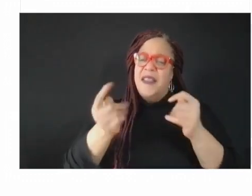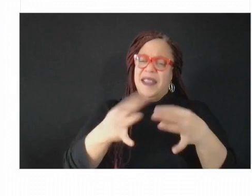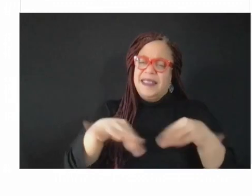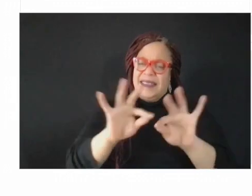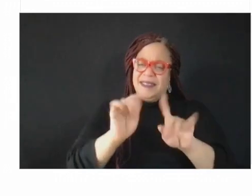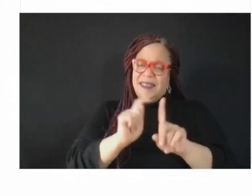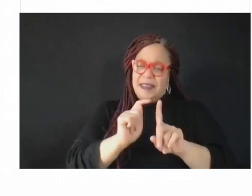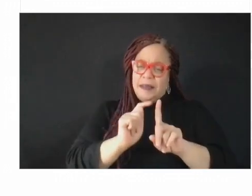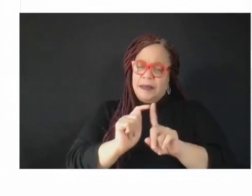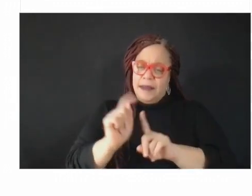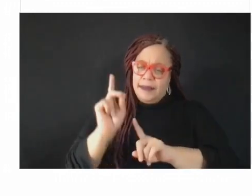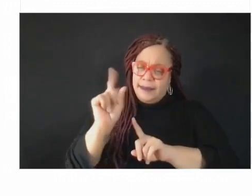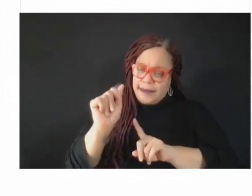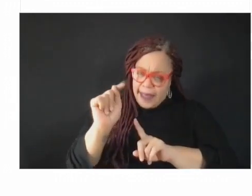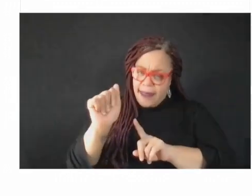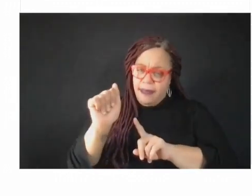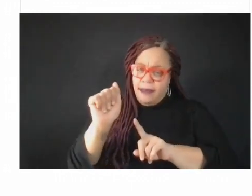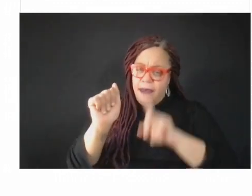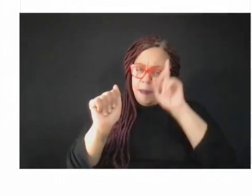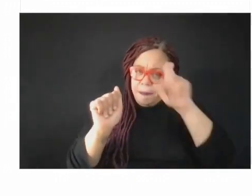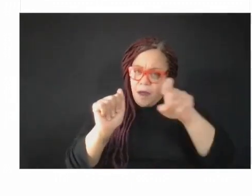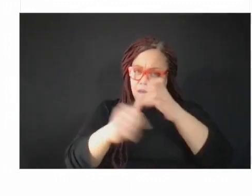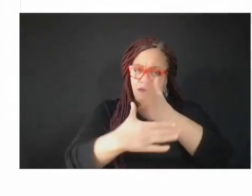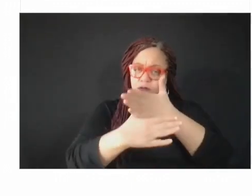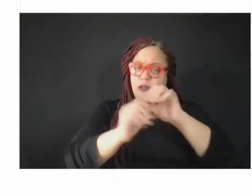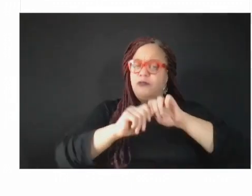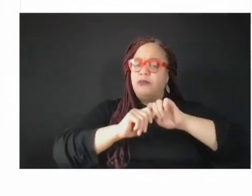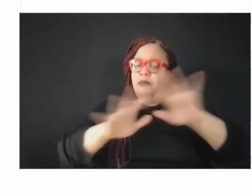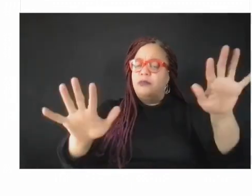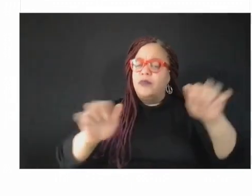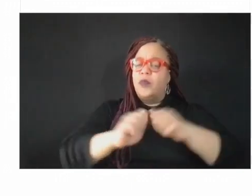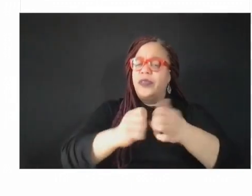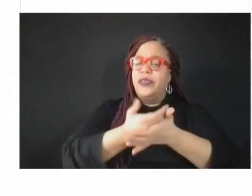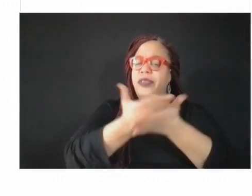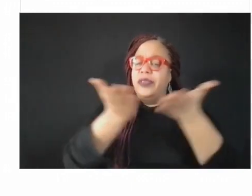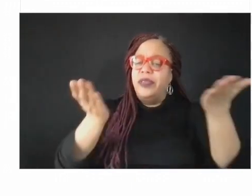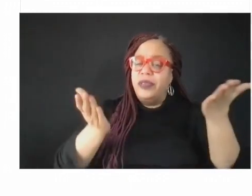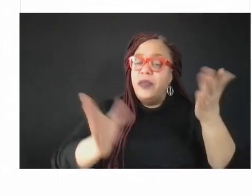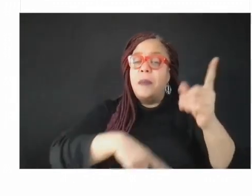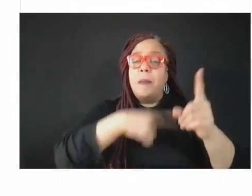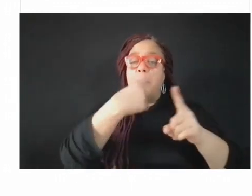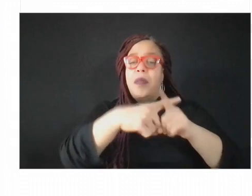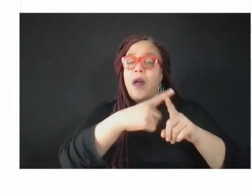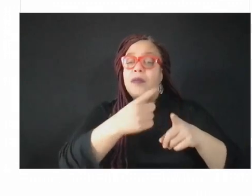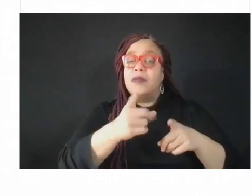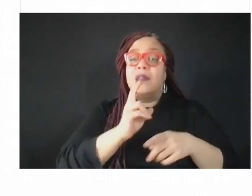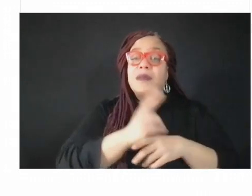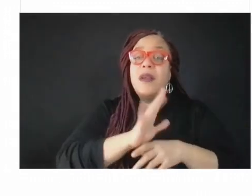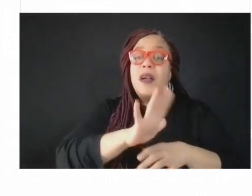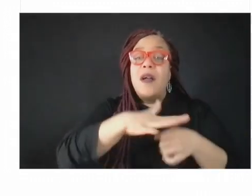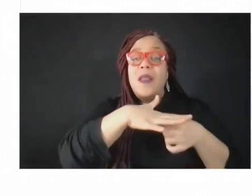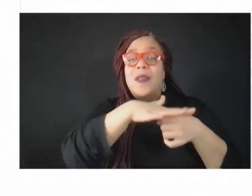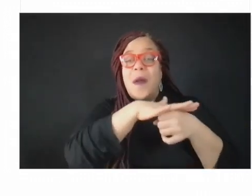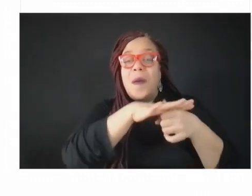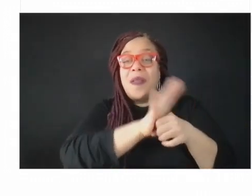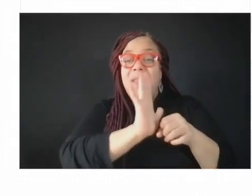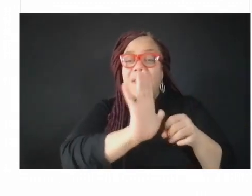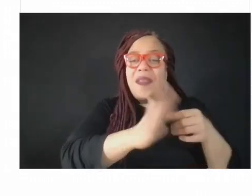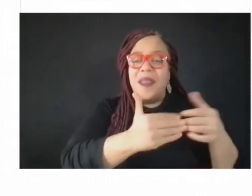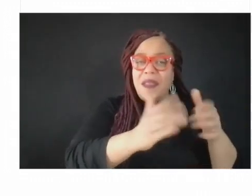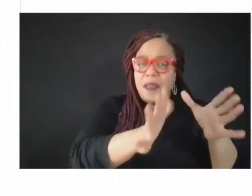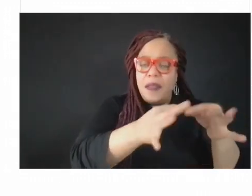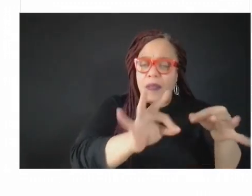use local dialects of public health, really hyper-local practice, and then